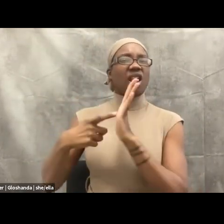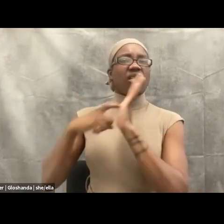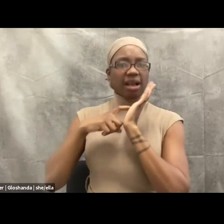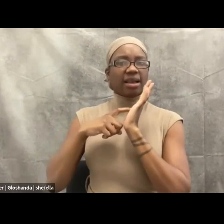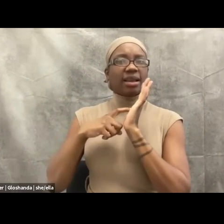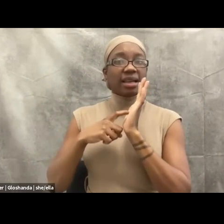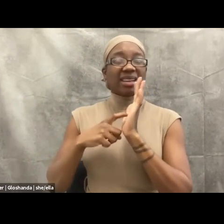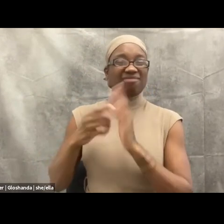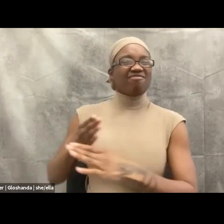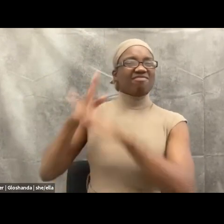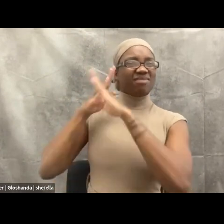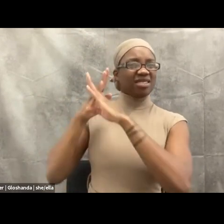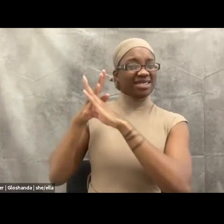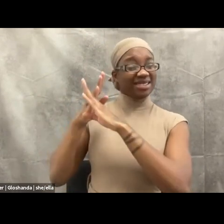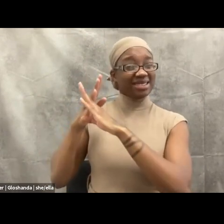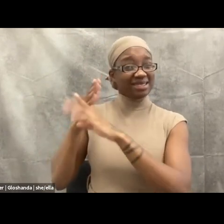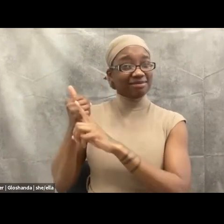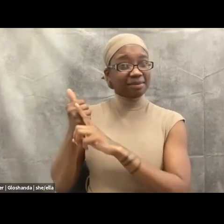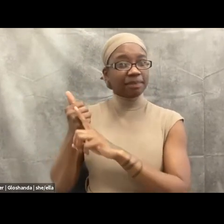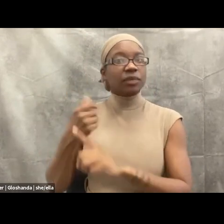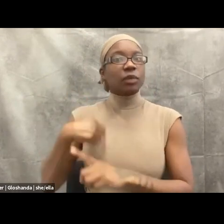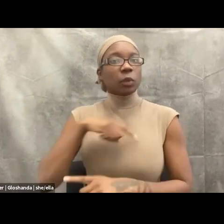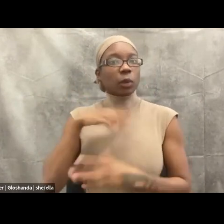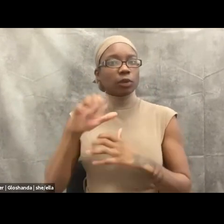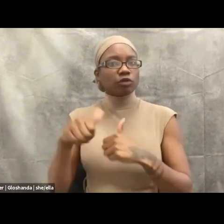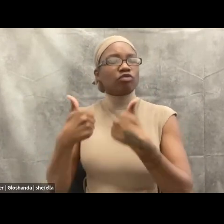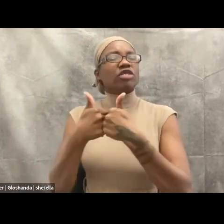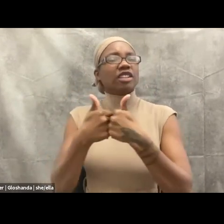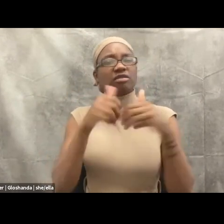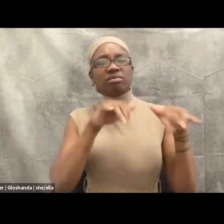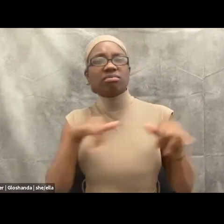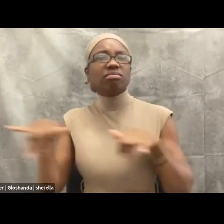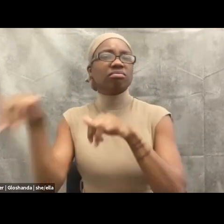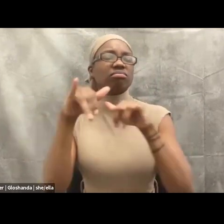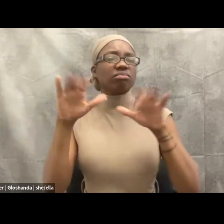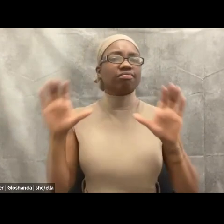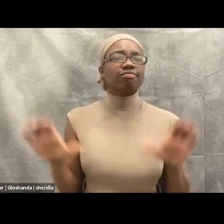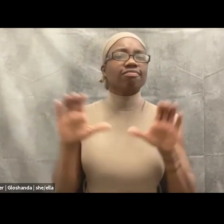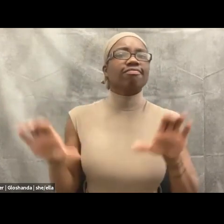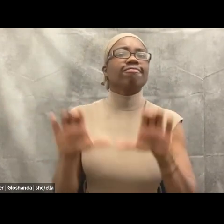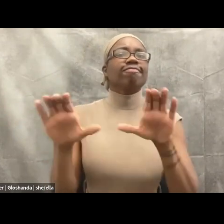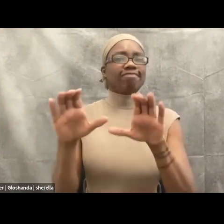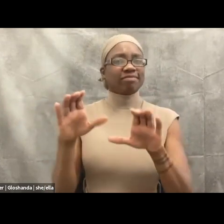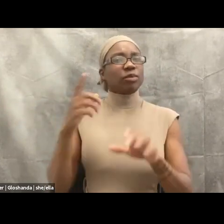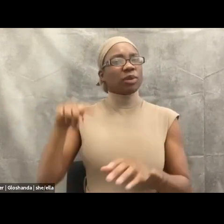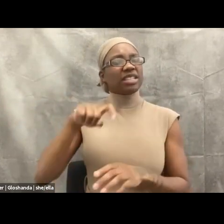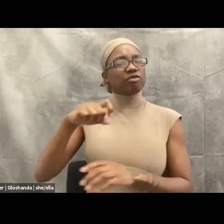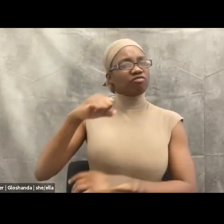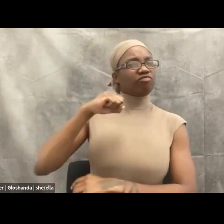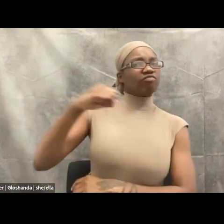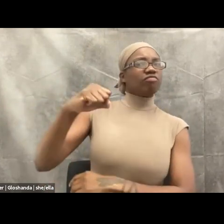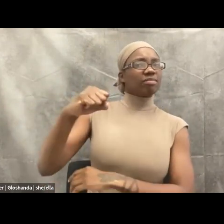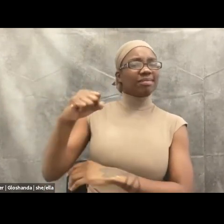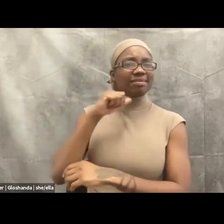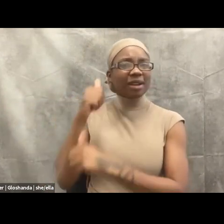liberated practice. What does that even mean? And should there be a place for activism within the mental health field? Does